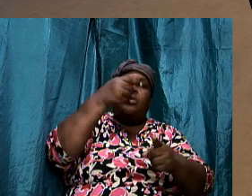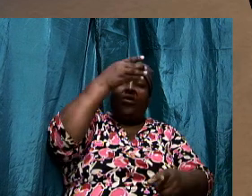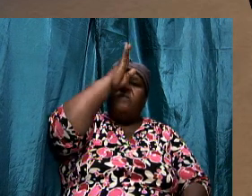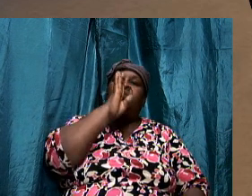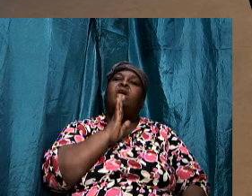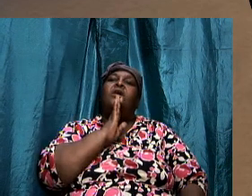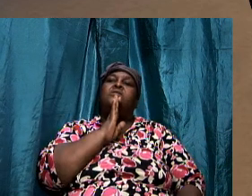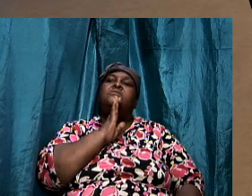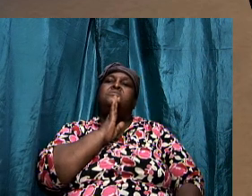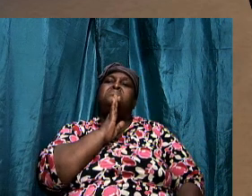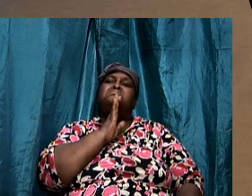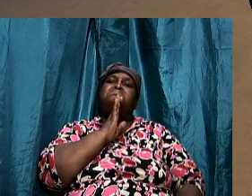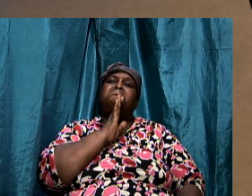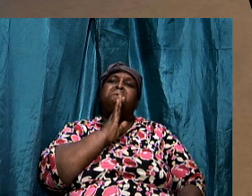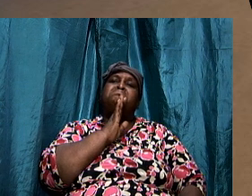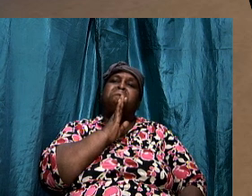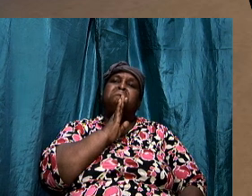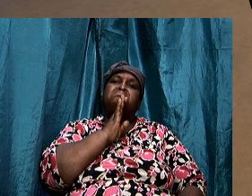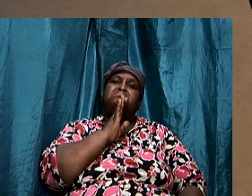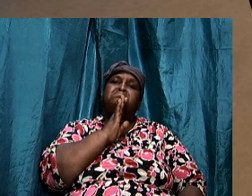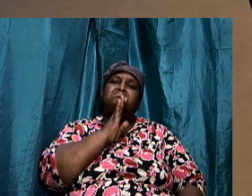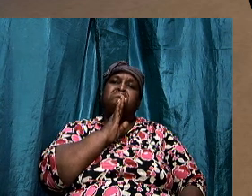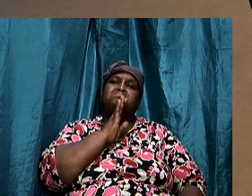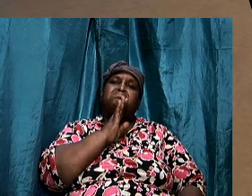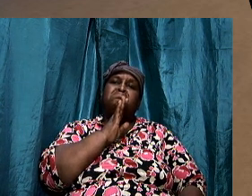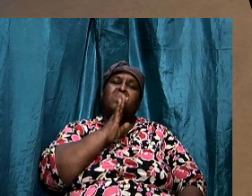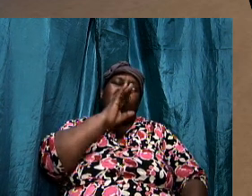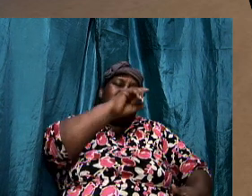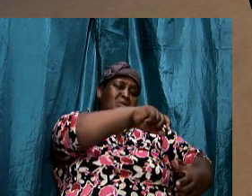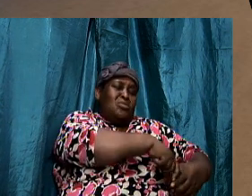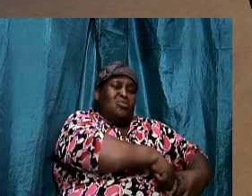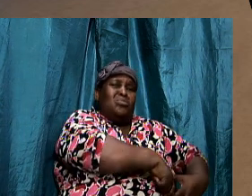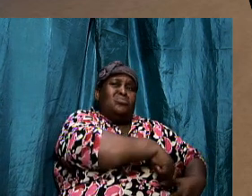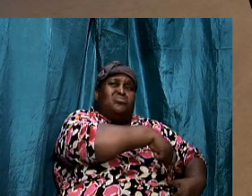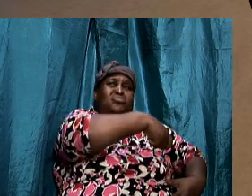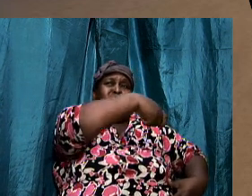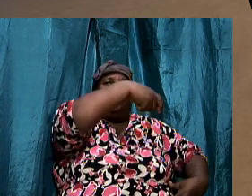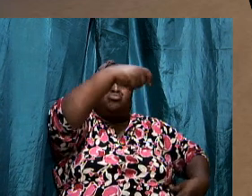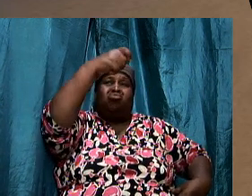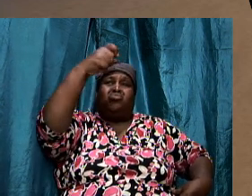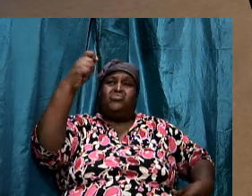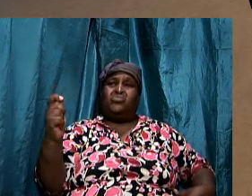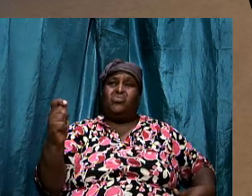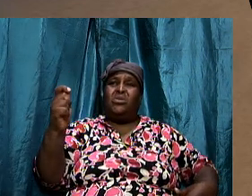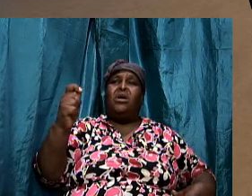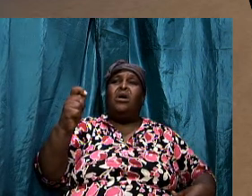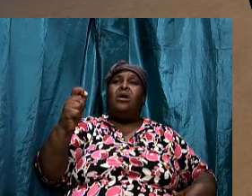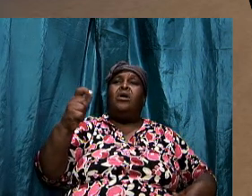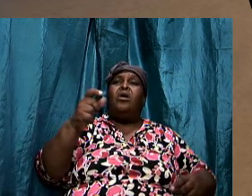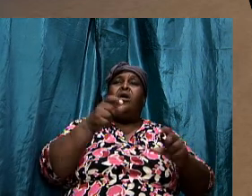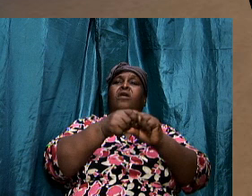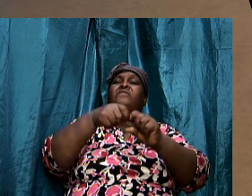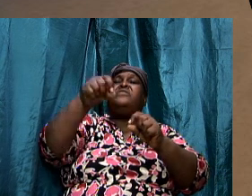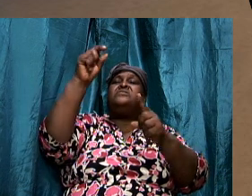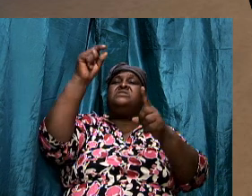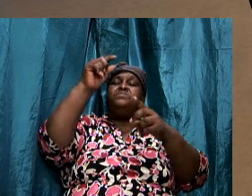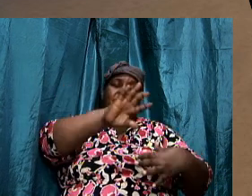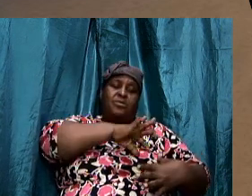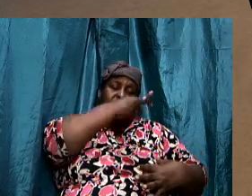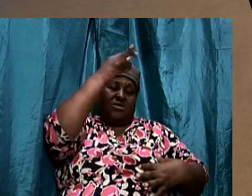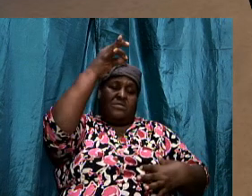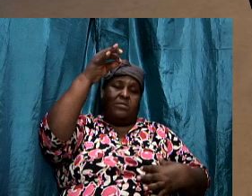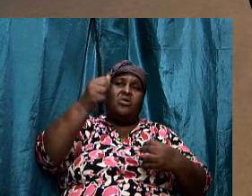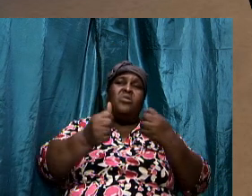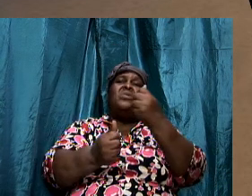god and the sword of the spirit which is